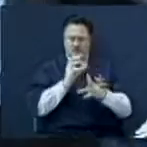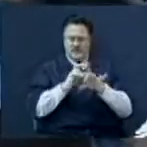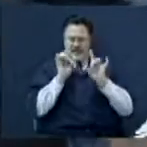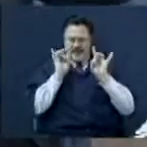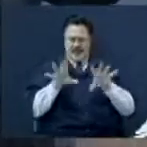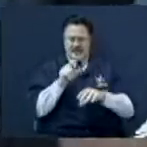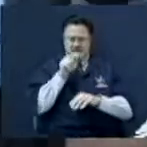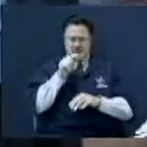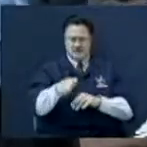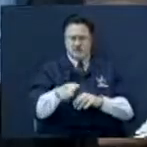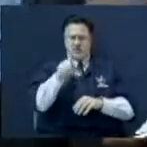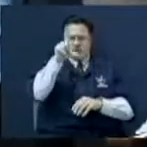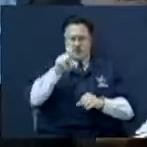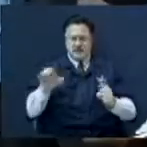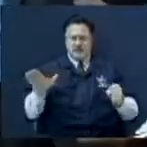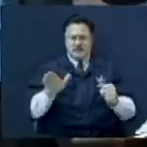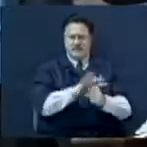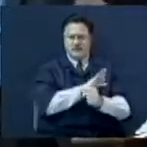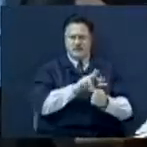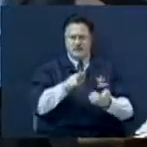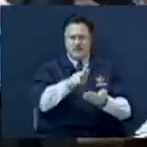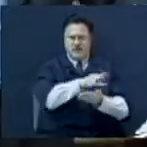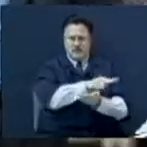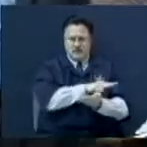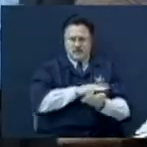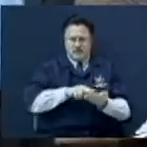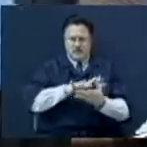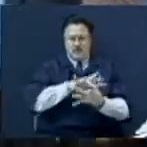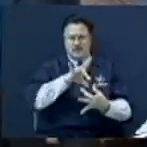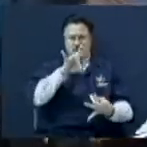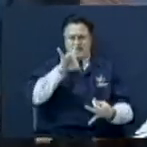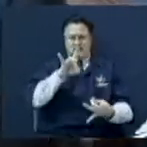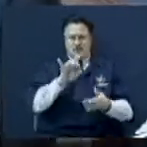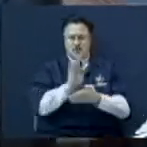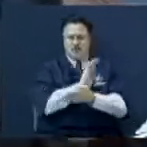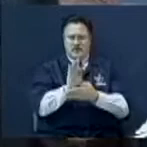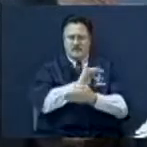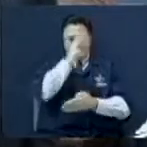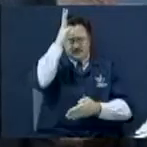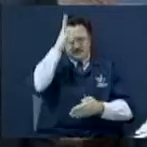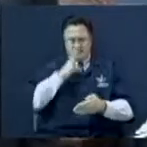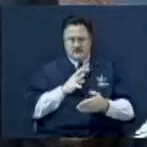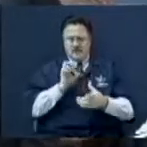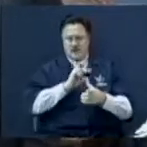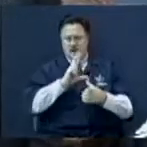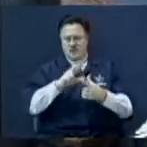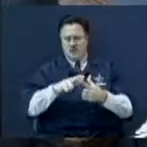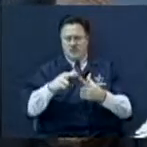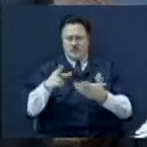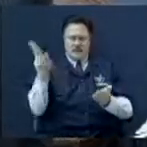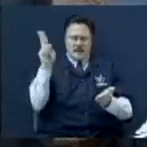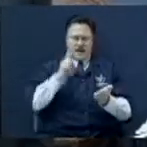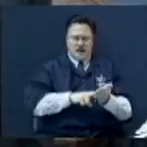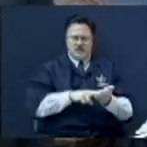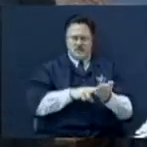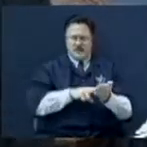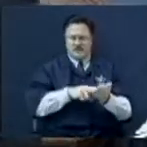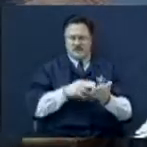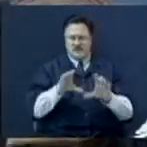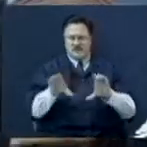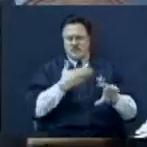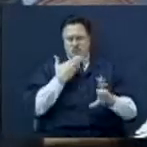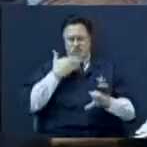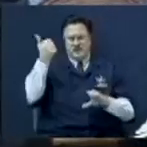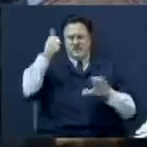hates Christians, you get full of the Holy Ghost. You can be a businessman and a contractor and go out there and do the best you can and they